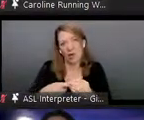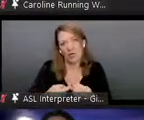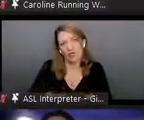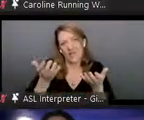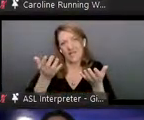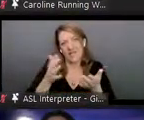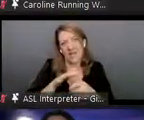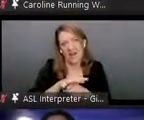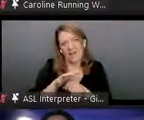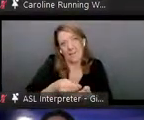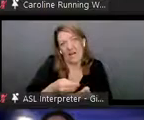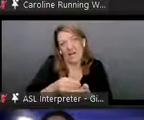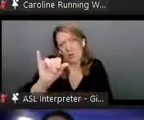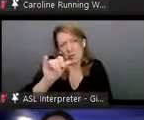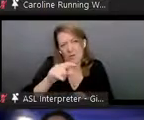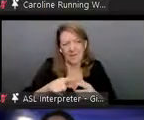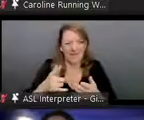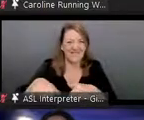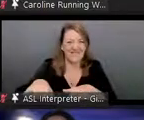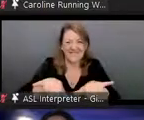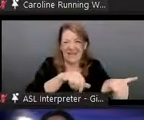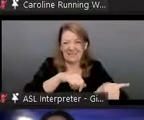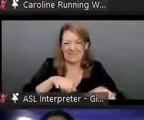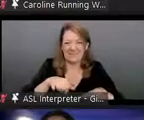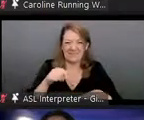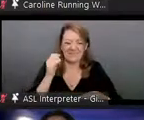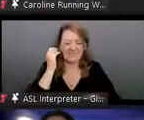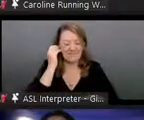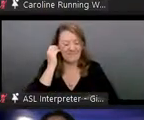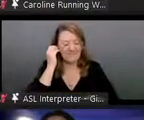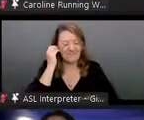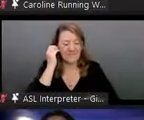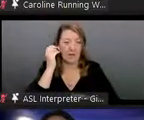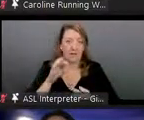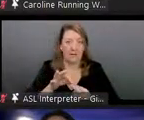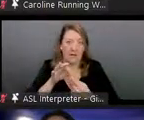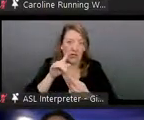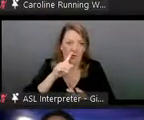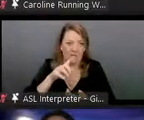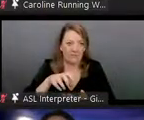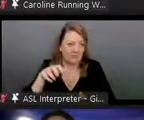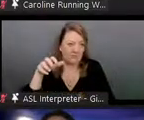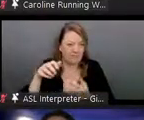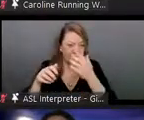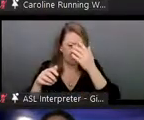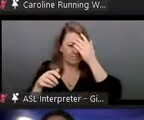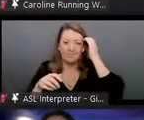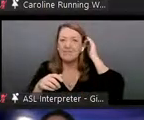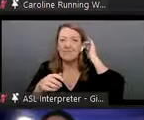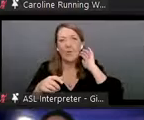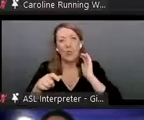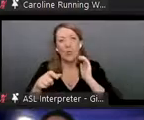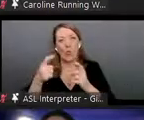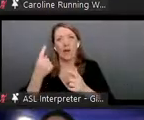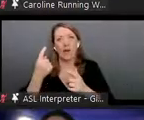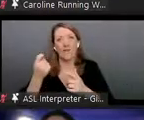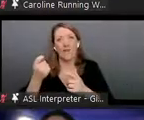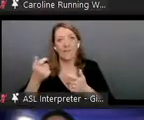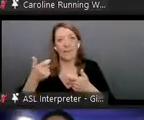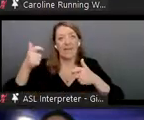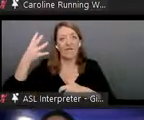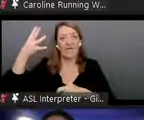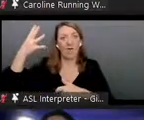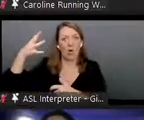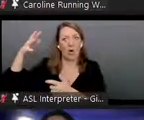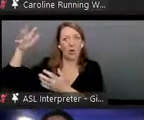suspect everyone is in that boat, unless you're, you know, uh, one of the big four. Um, so in terms